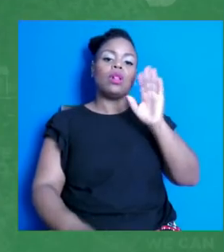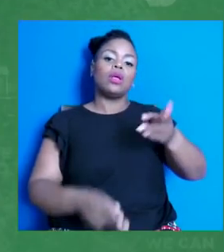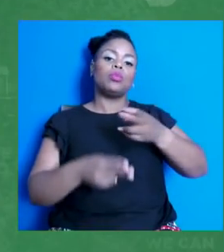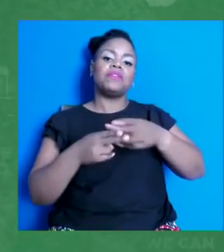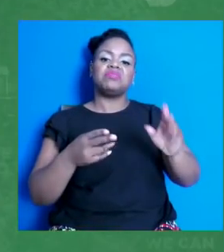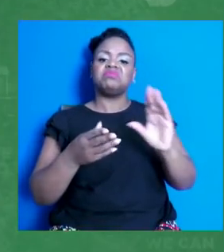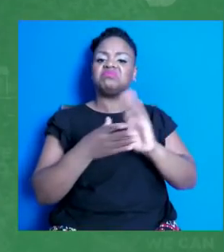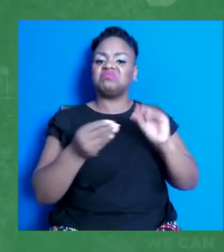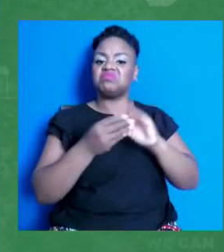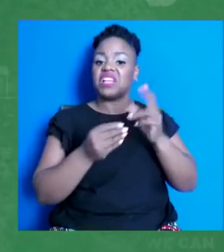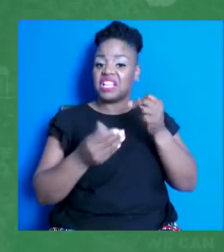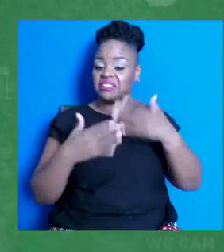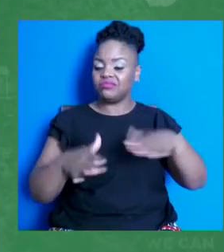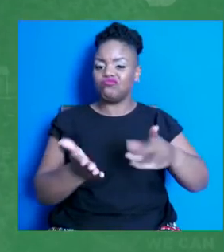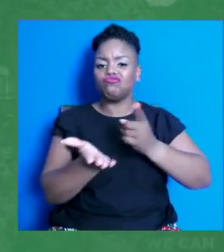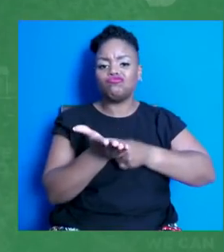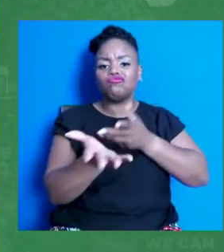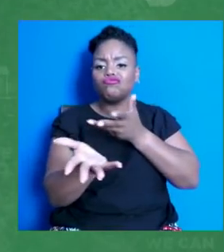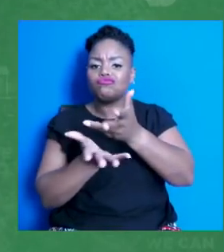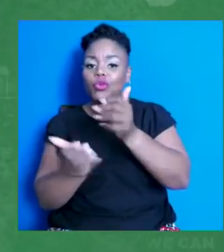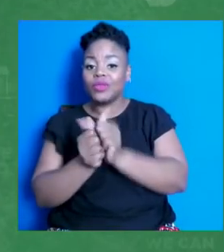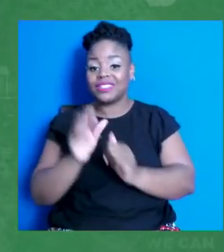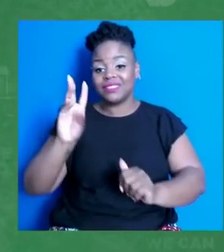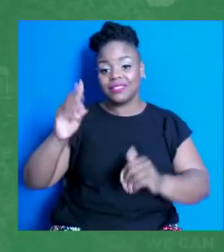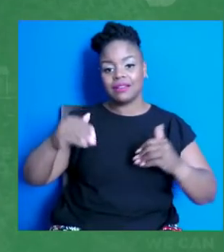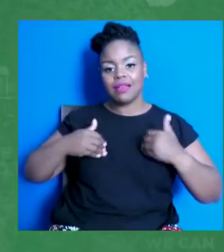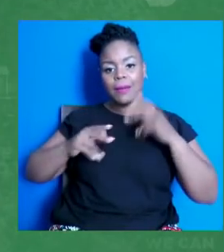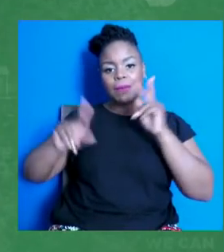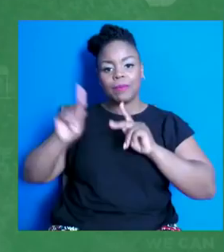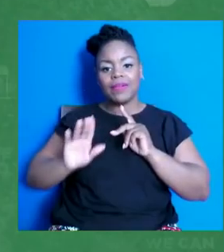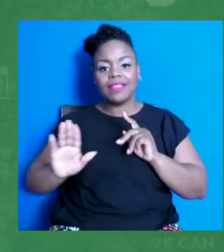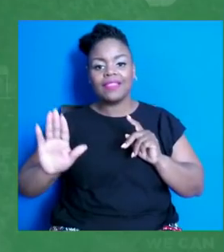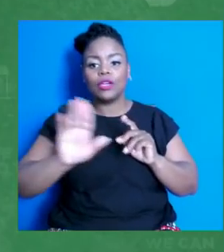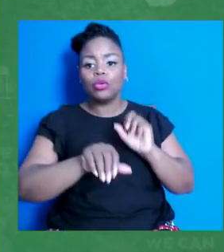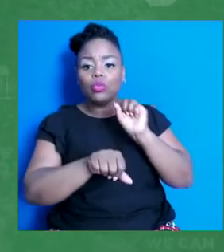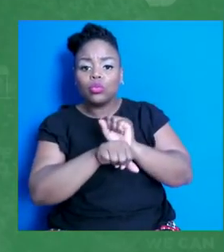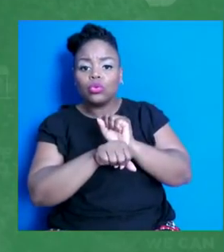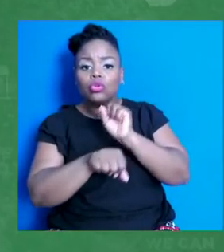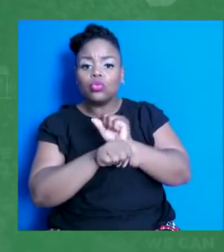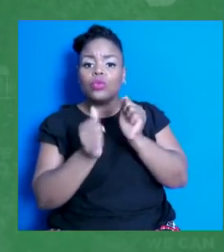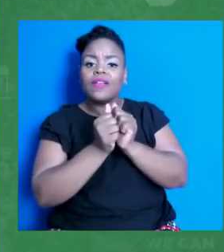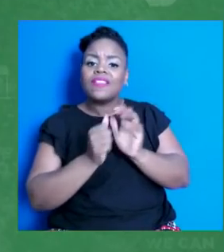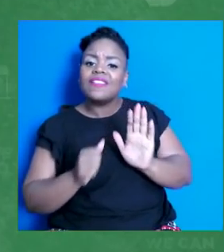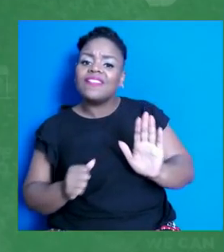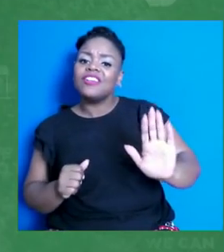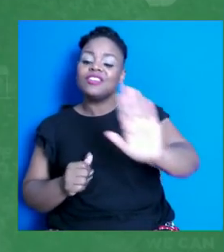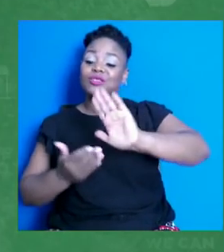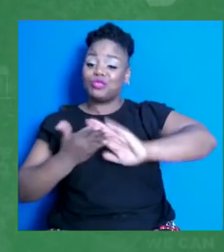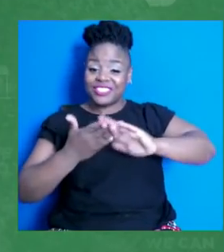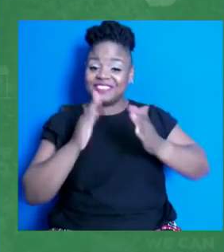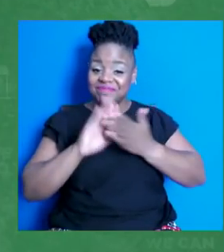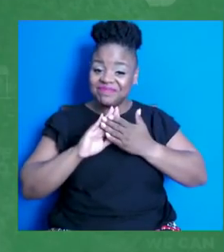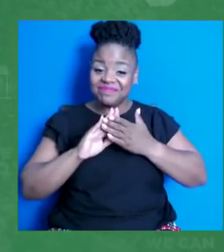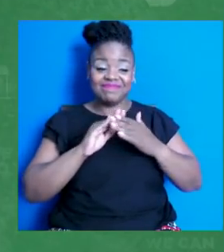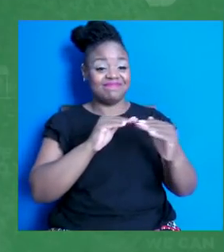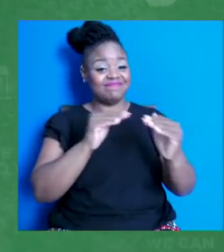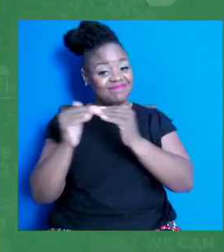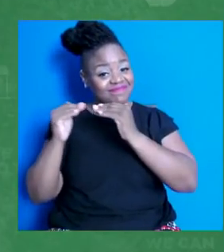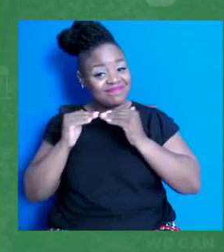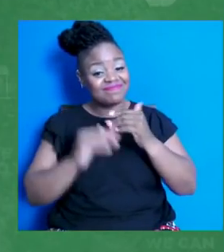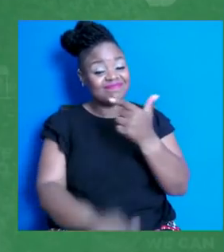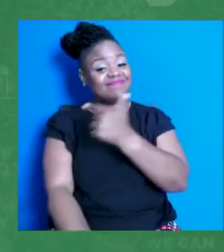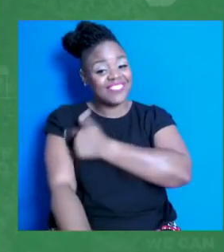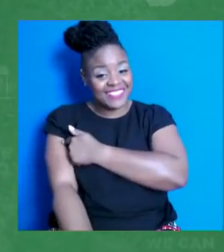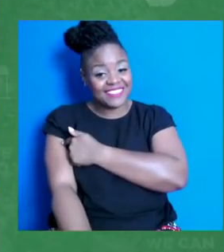six young people about their work getting their communities and their peers vaccinated. By highlighting the actions of these